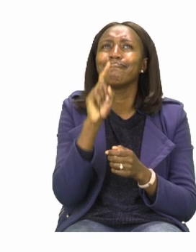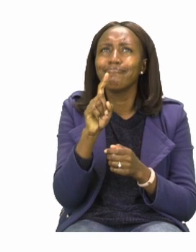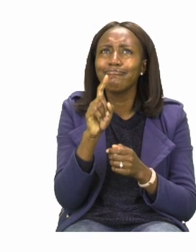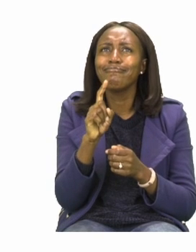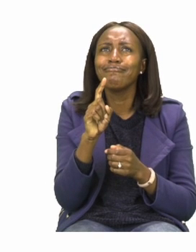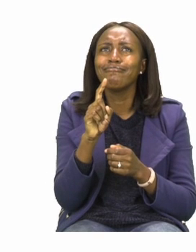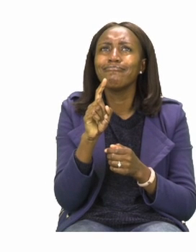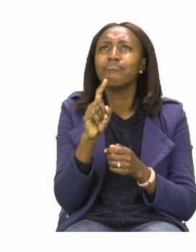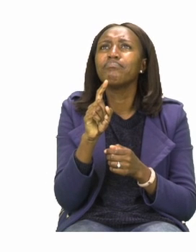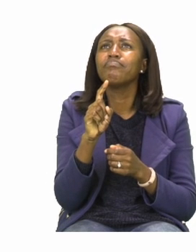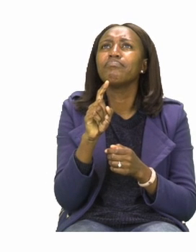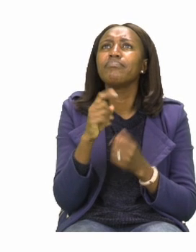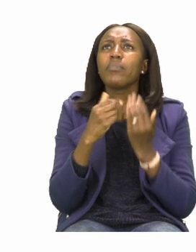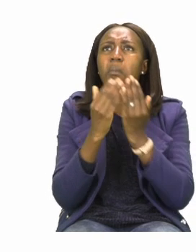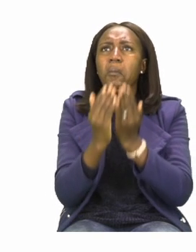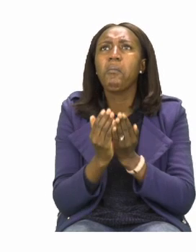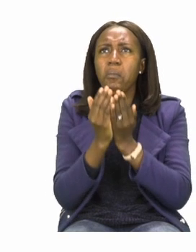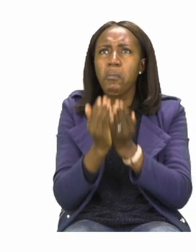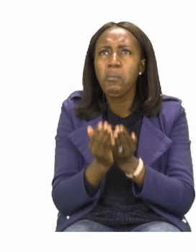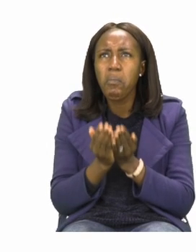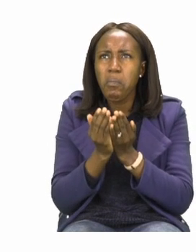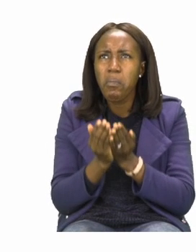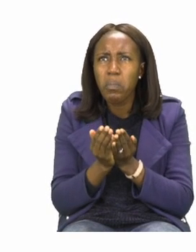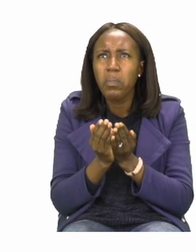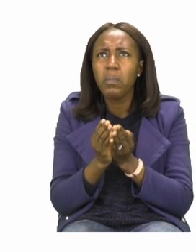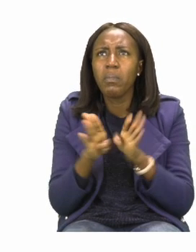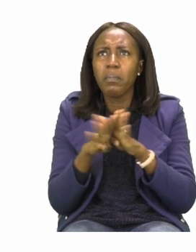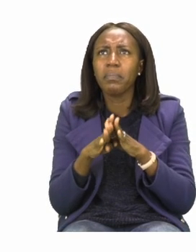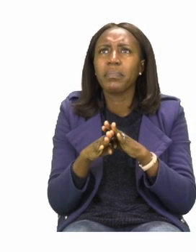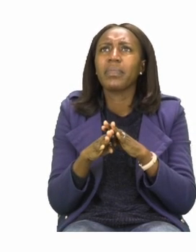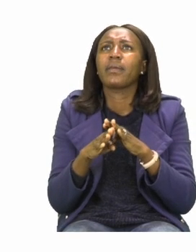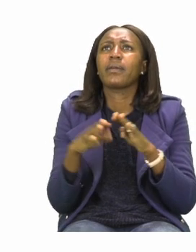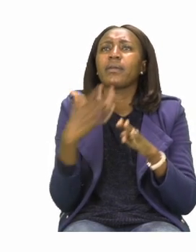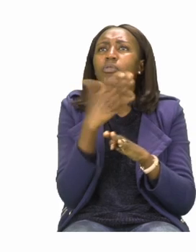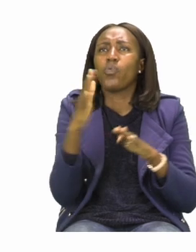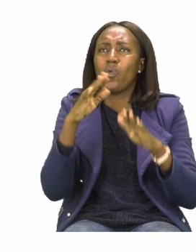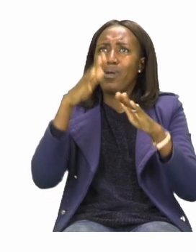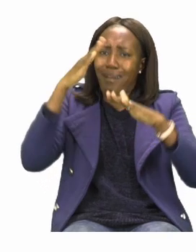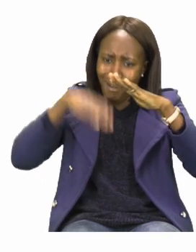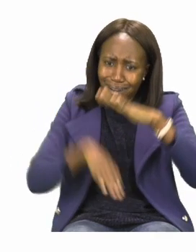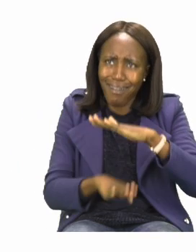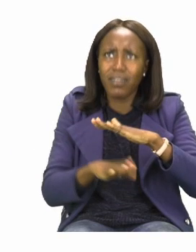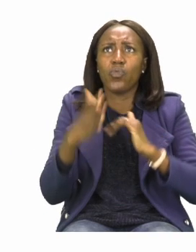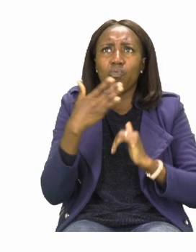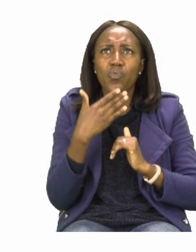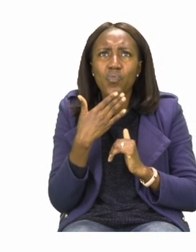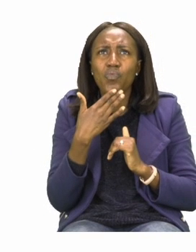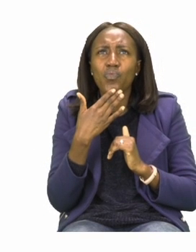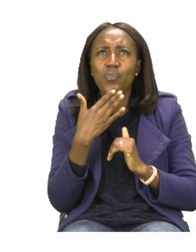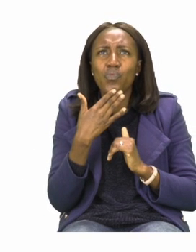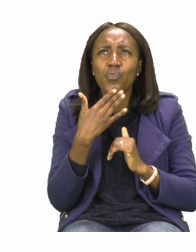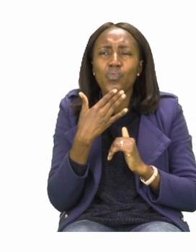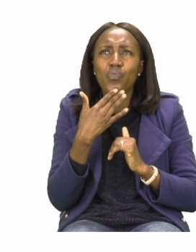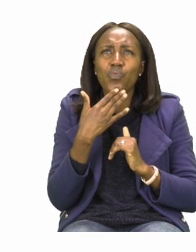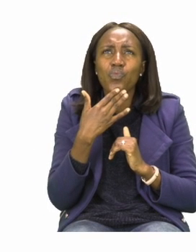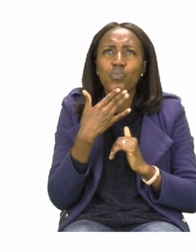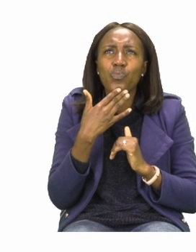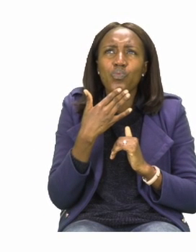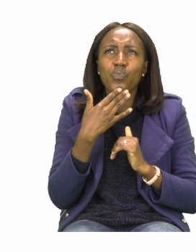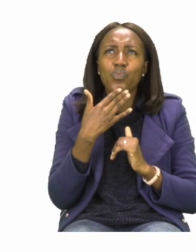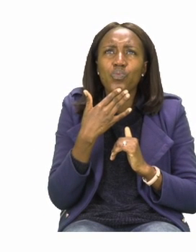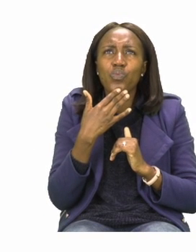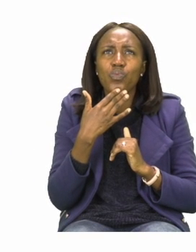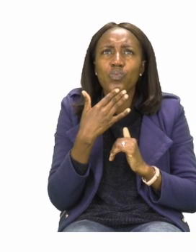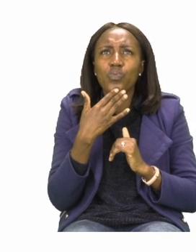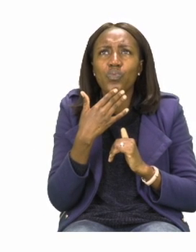Now, I'm not sure which one is heavier, but we can definitely make our own conclusions. We